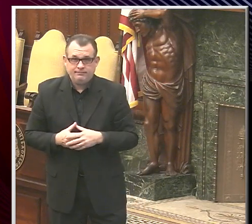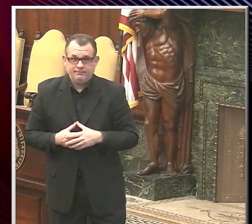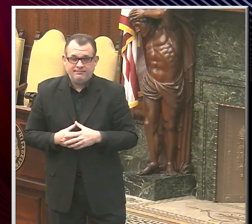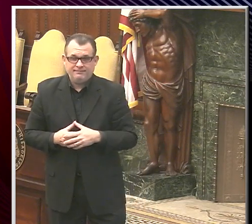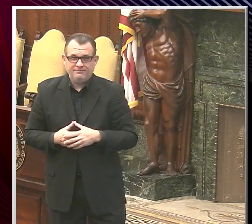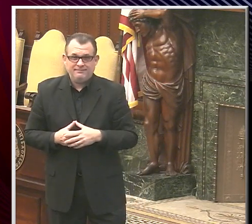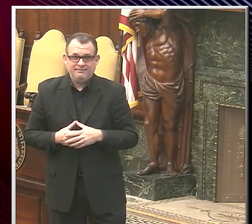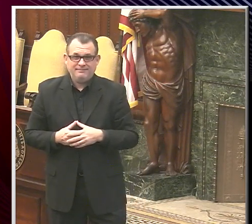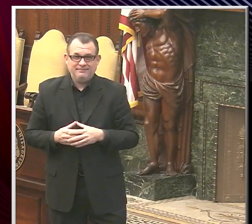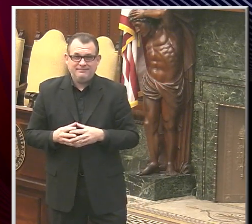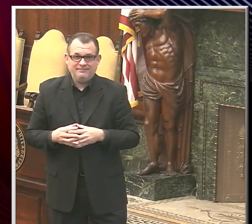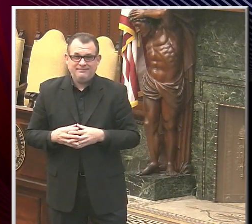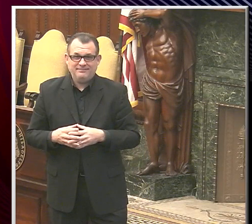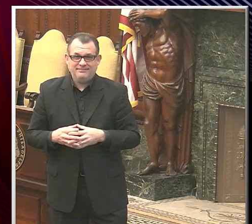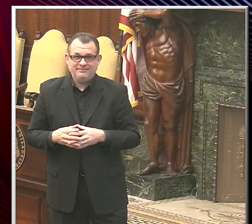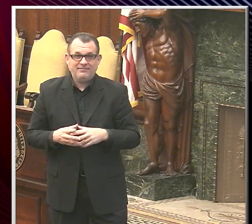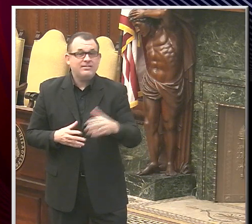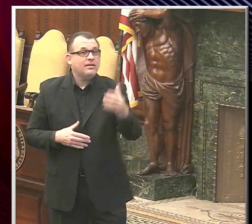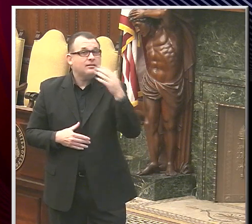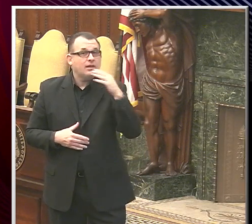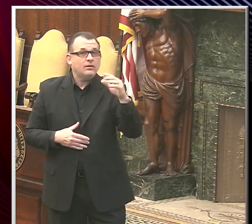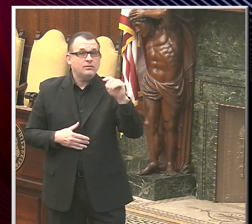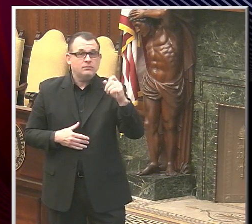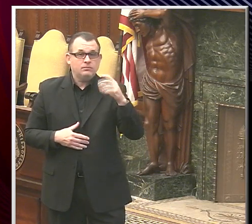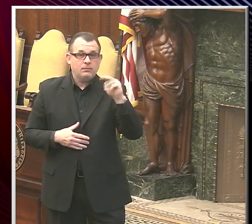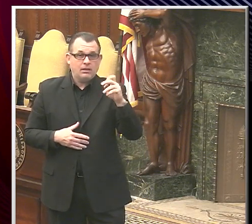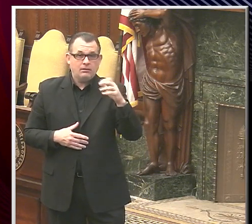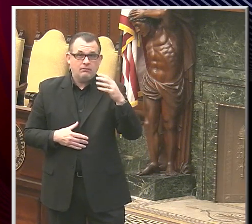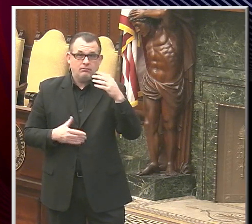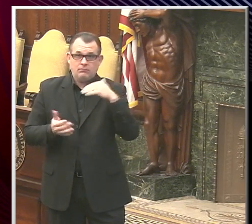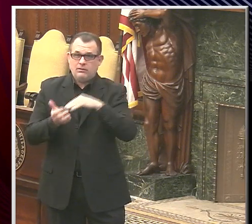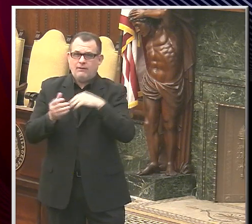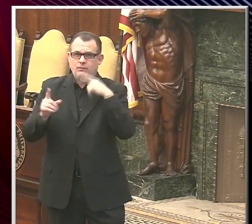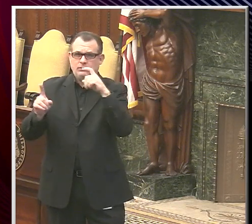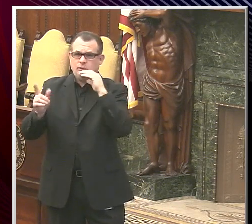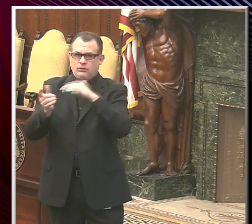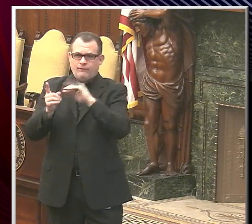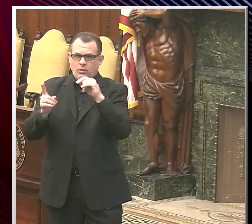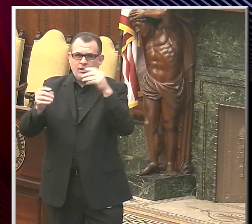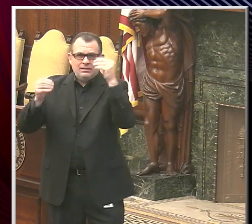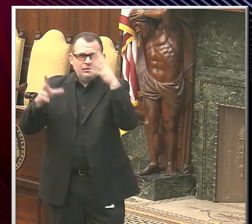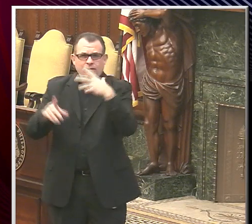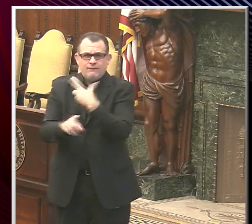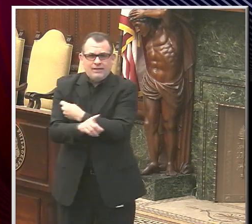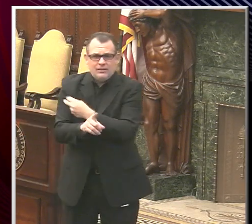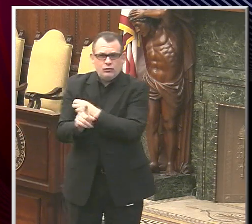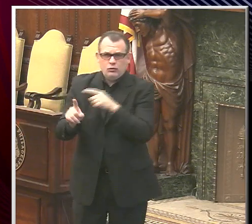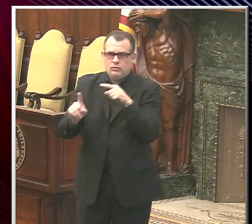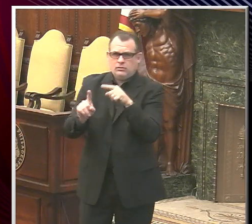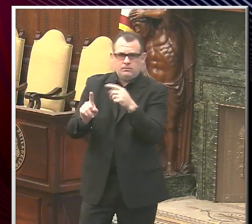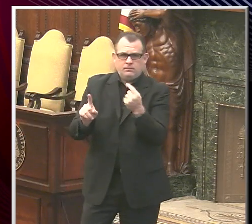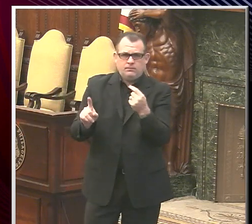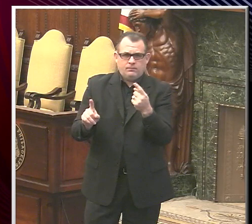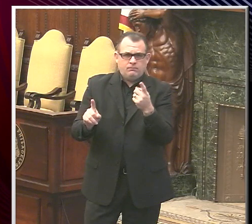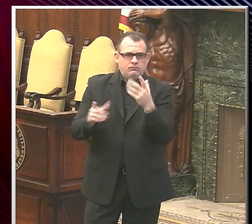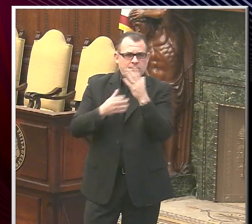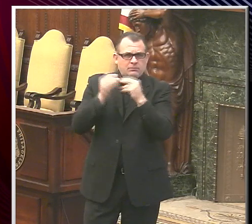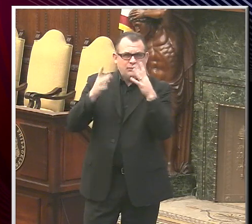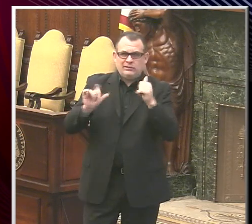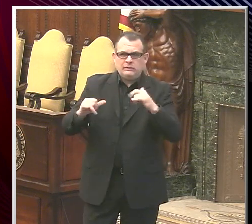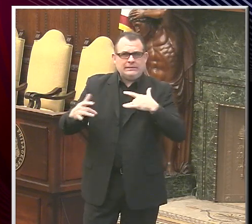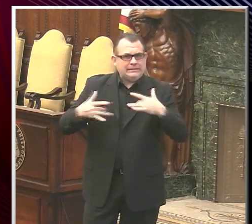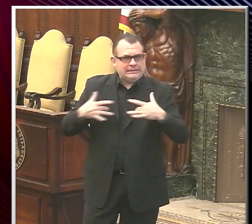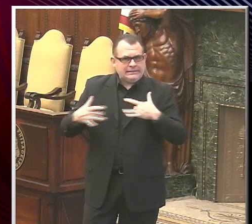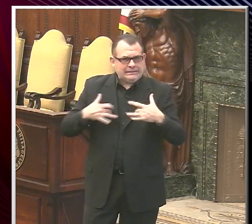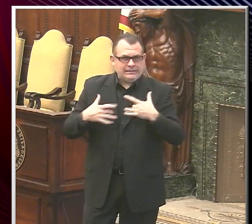Thank you, Mike. Good afternoon, everybody. Dr. Farley, regarding teachers and vaccinations, I want to ask you, some teachers are concerned about going back